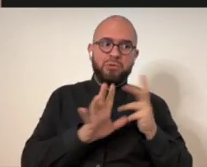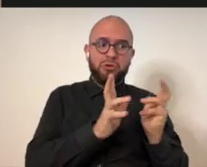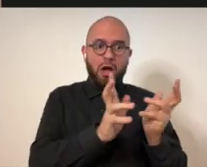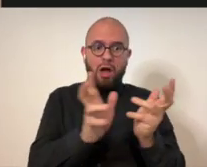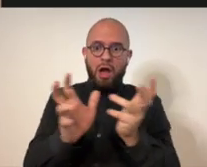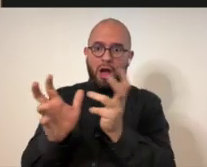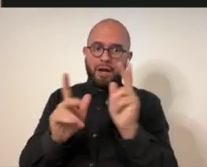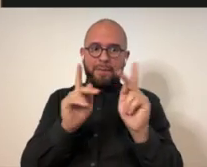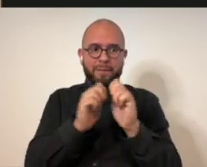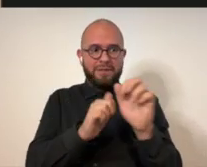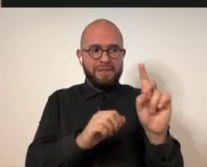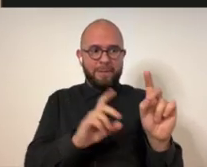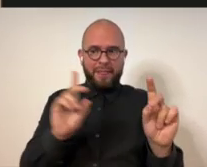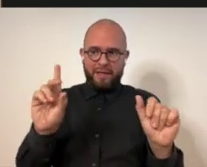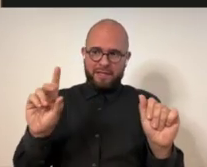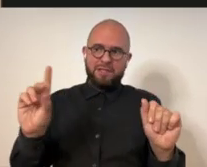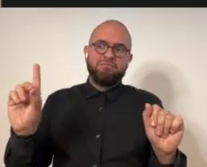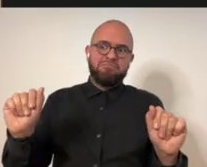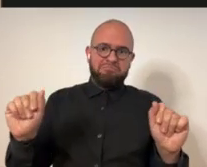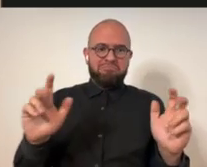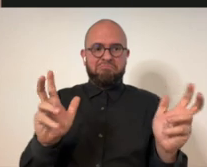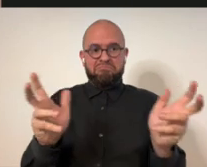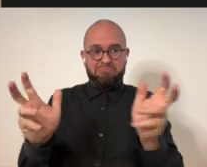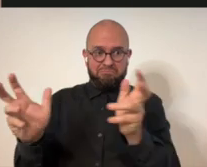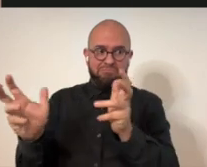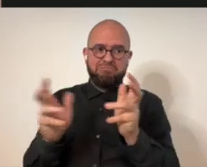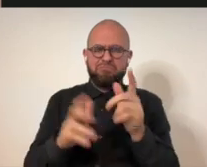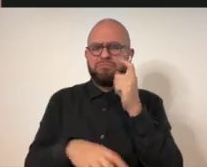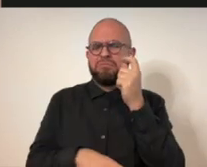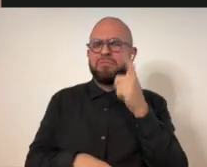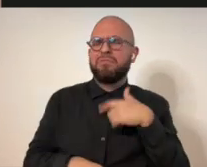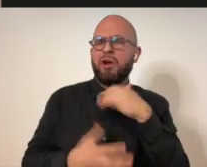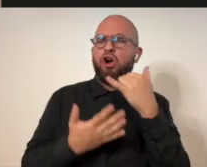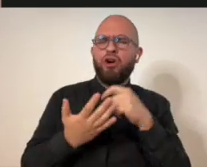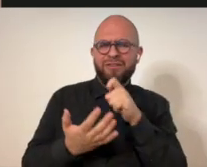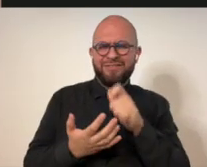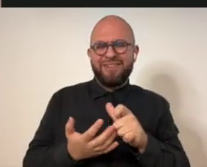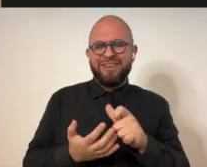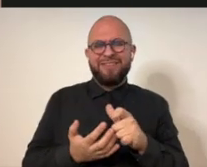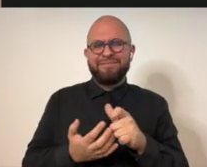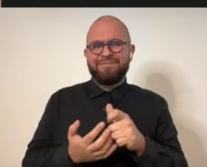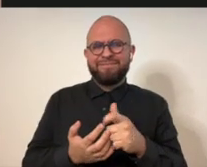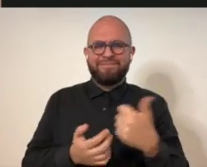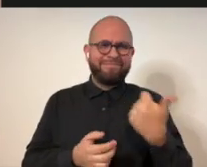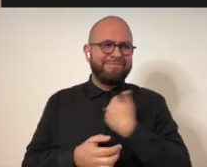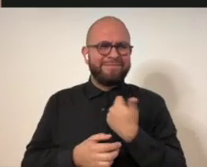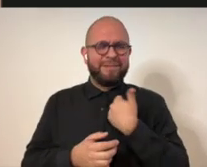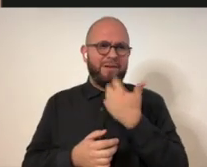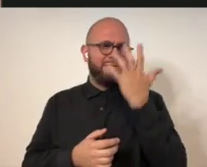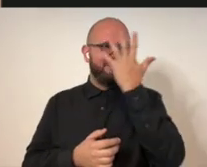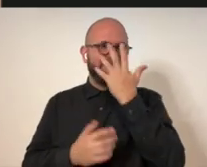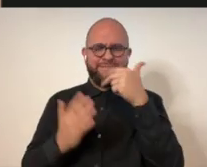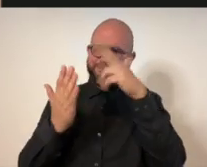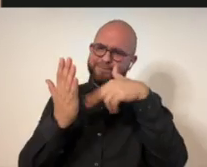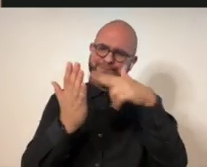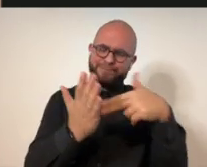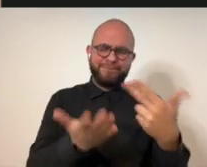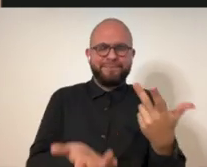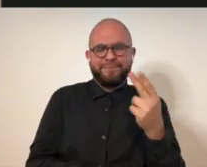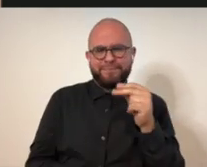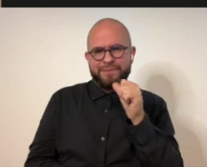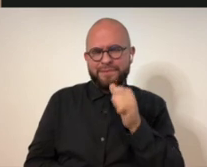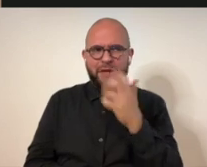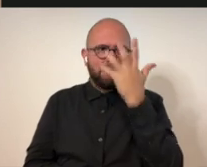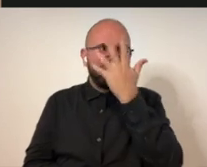continued, I was talking to different people with disabilities. Obviously my art is not, you know, like portraiture,